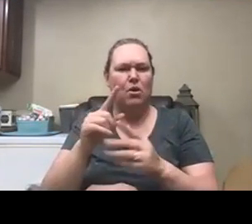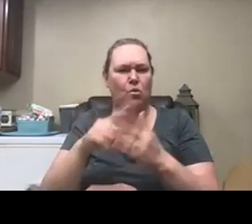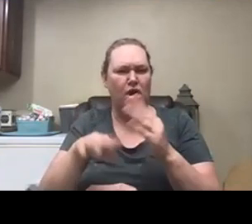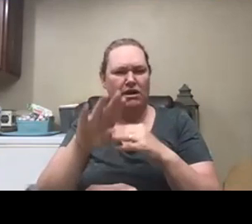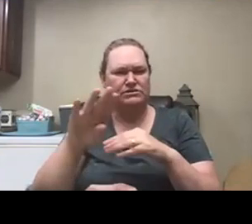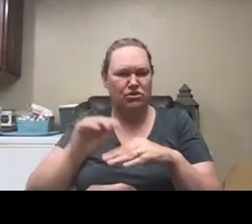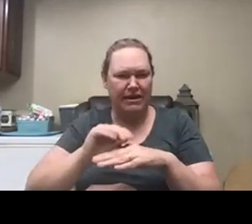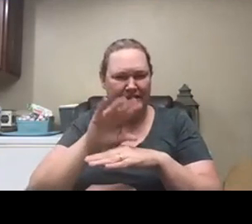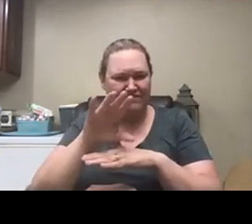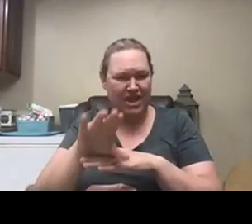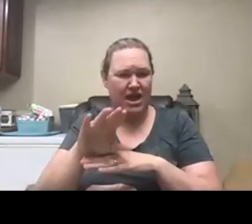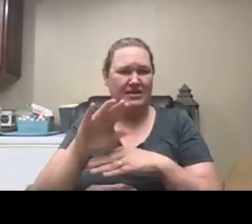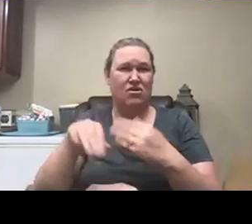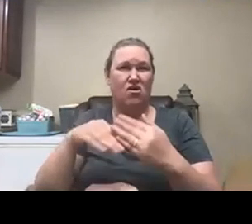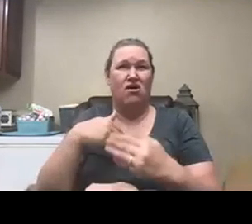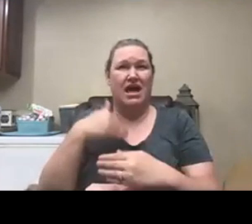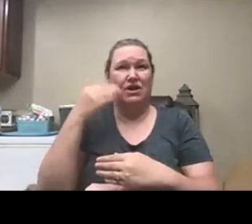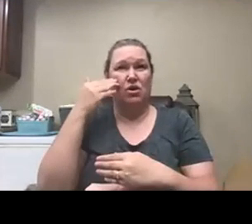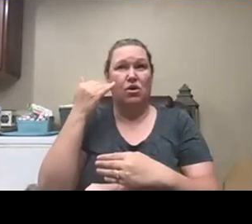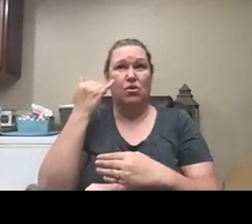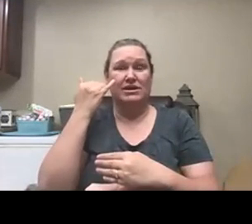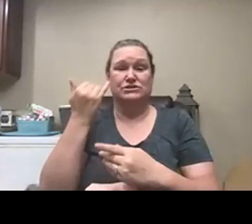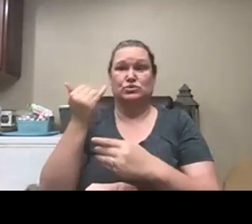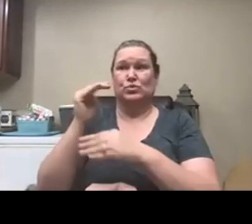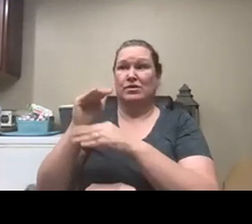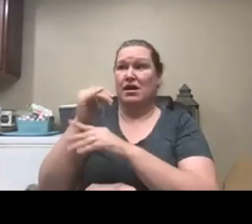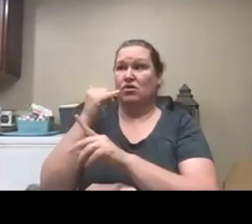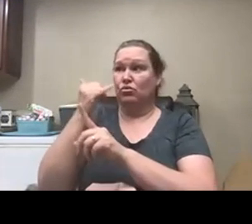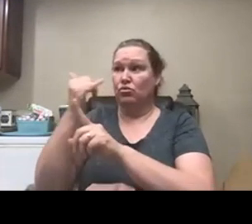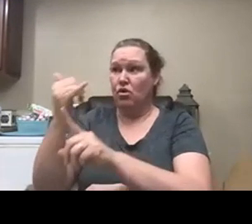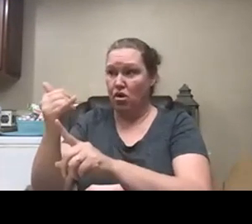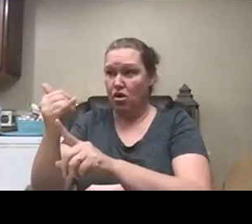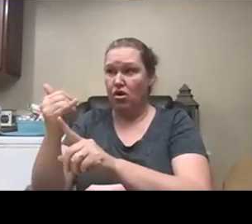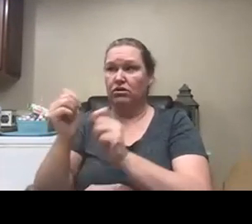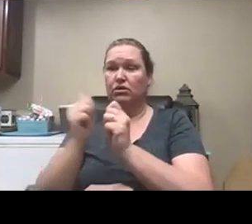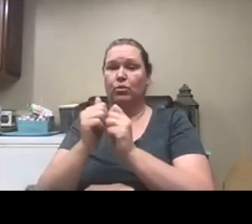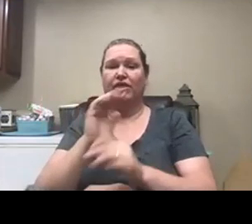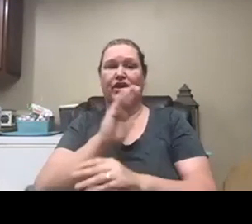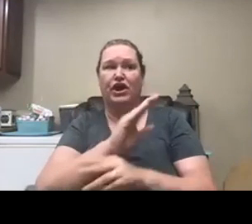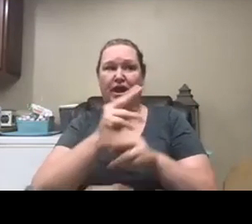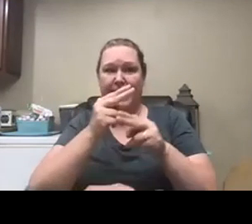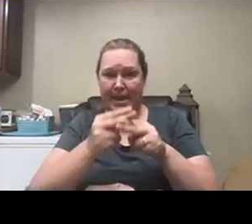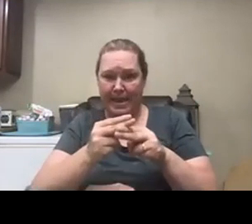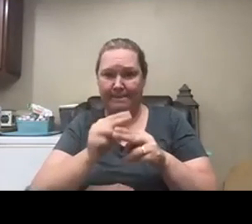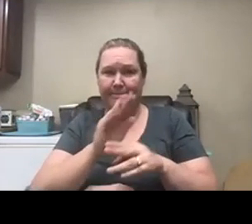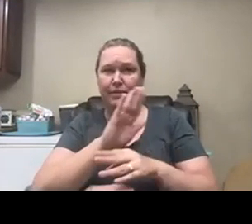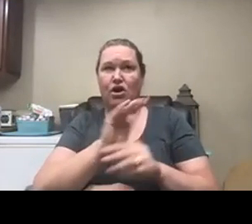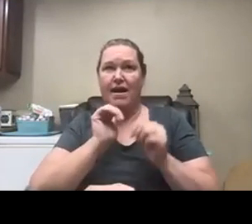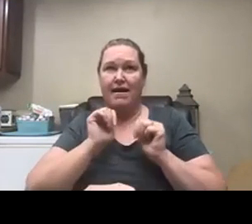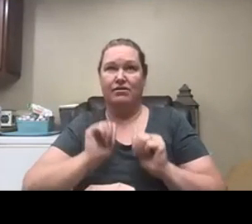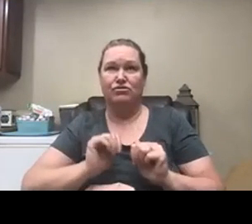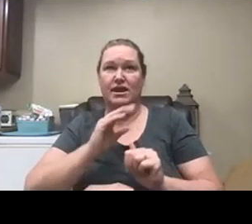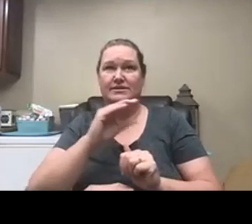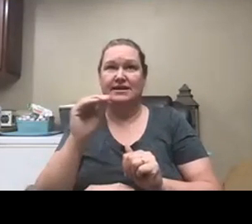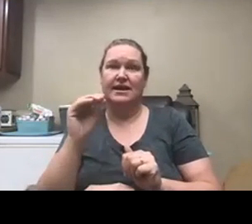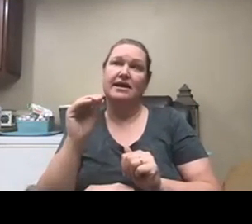about that but what is your advice i know that tonight if i